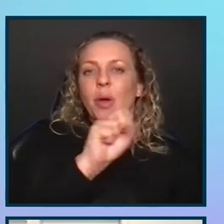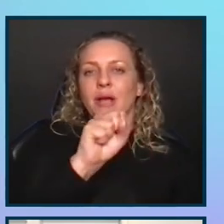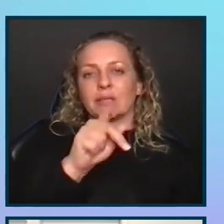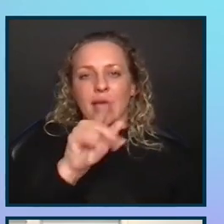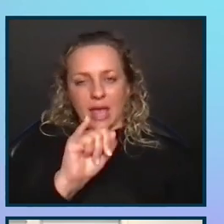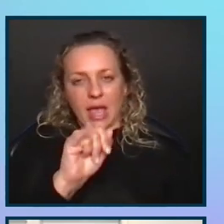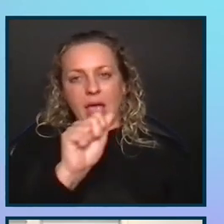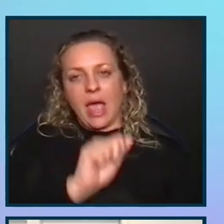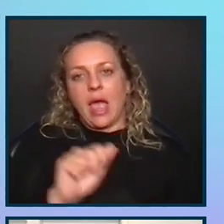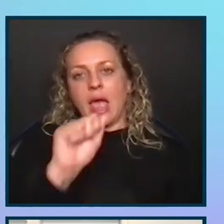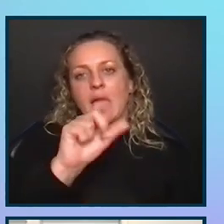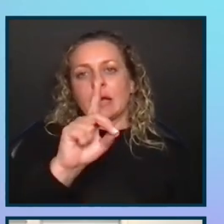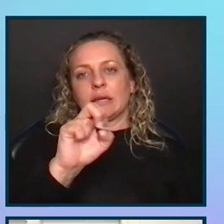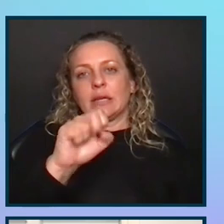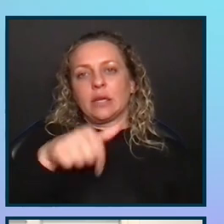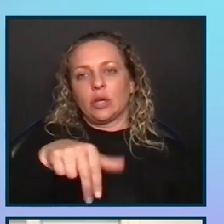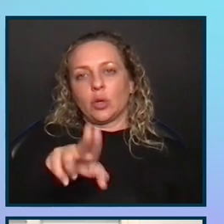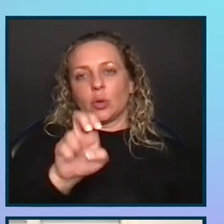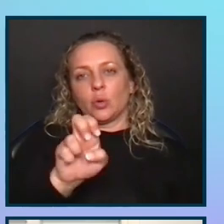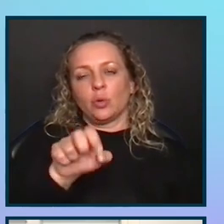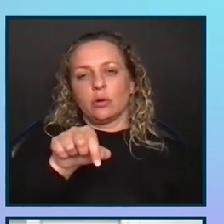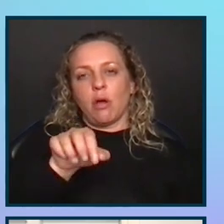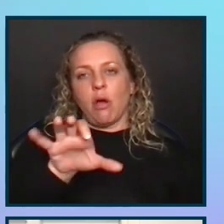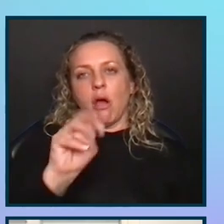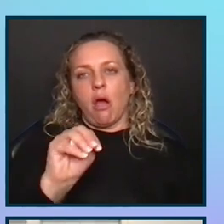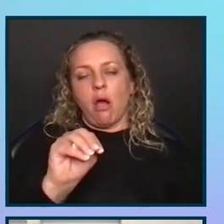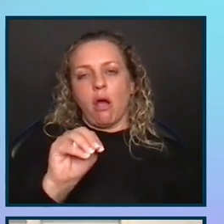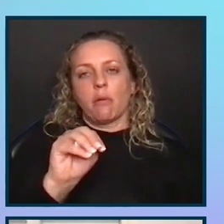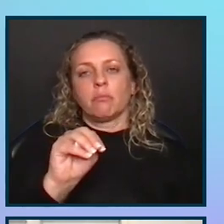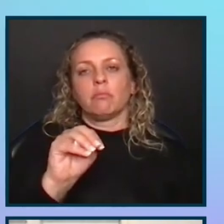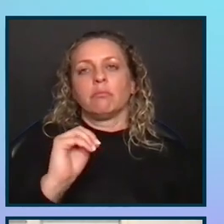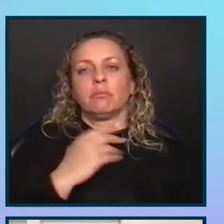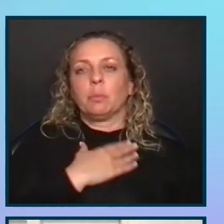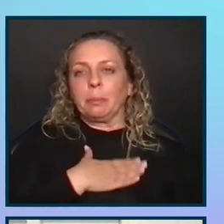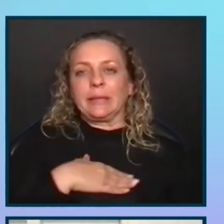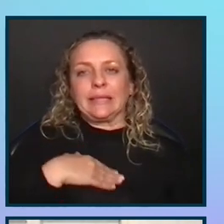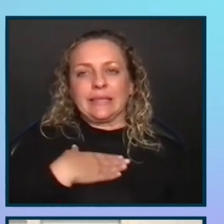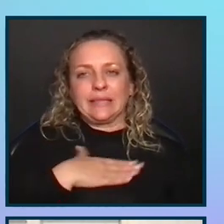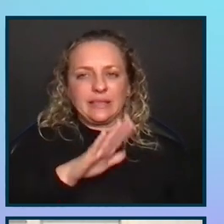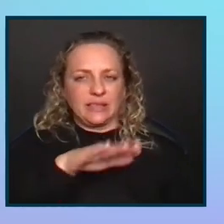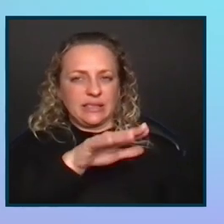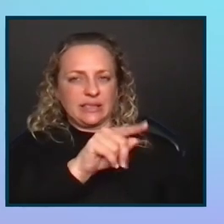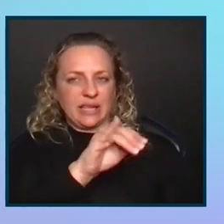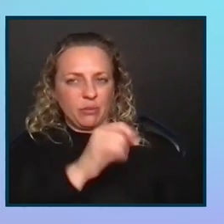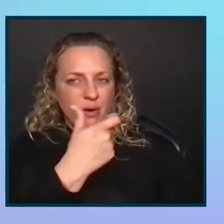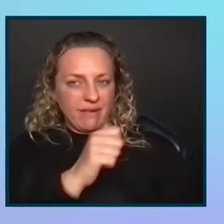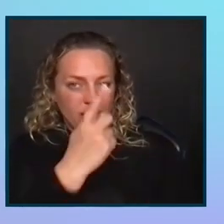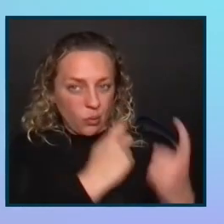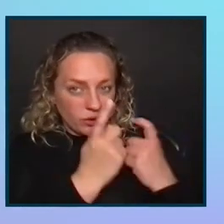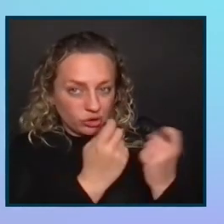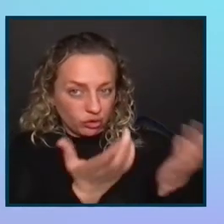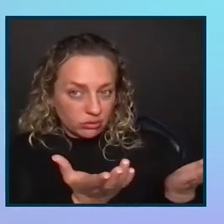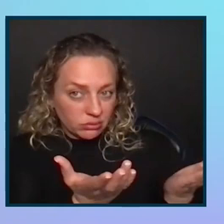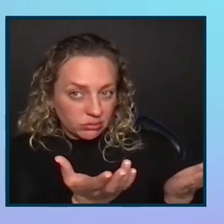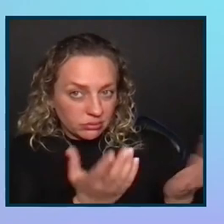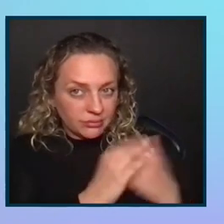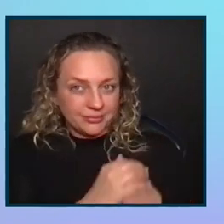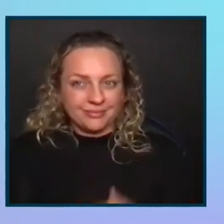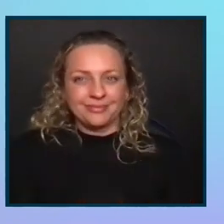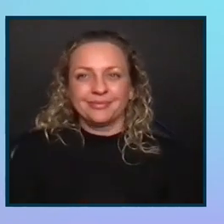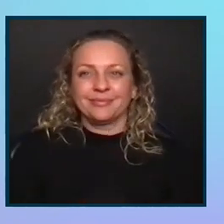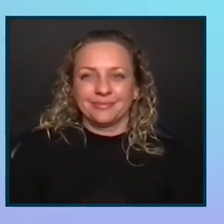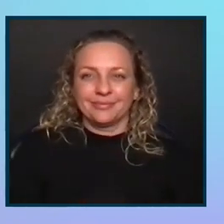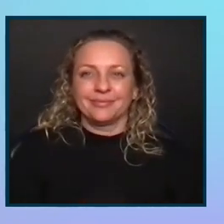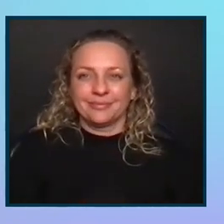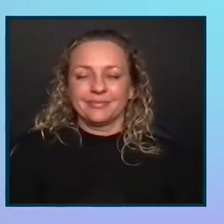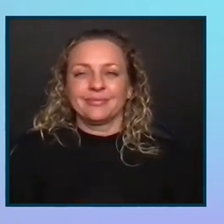at dq.com. So please, Tamer, what do we got? Any good questions? All right,